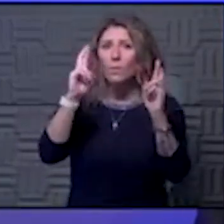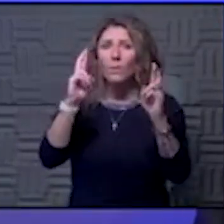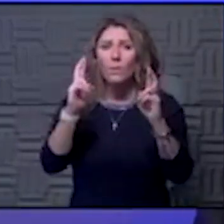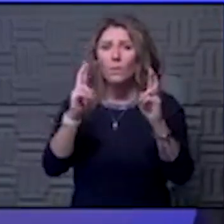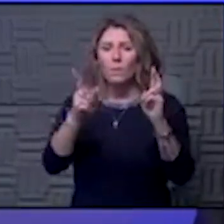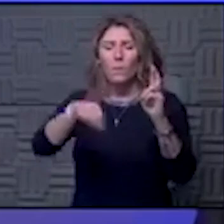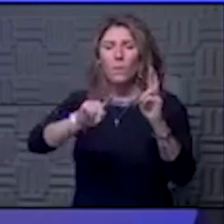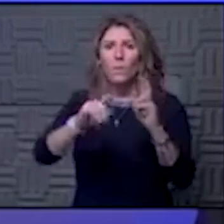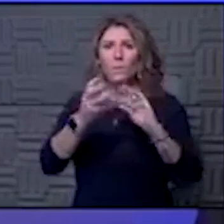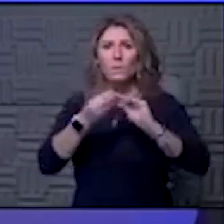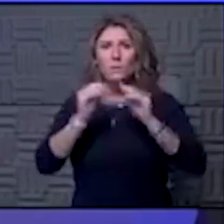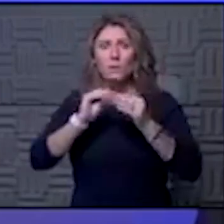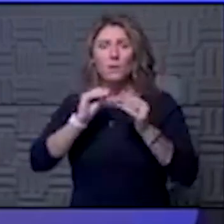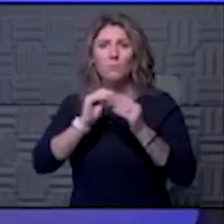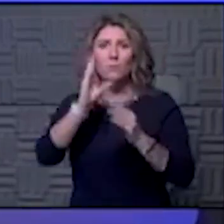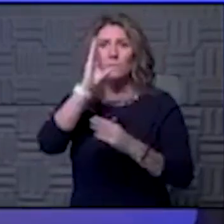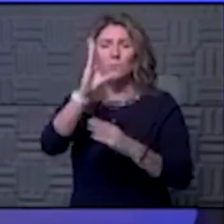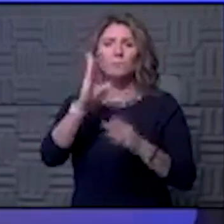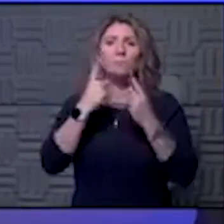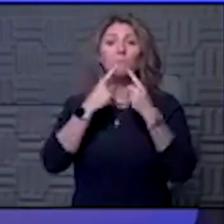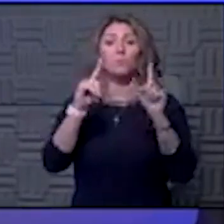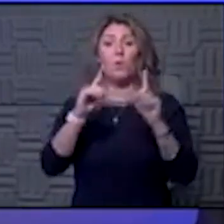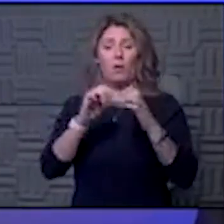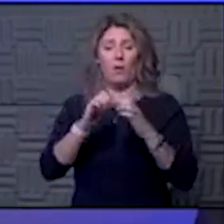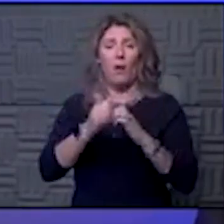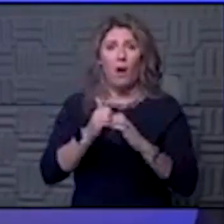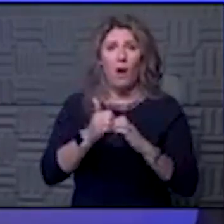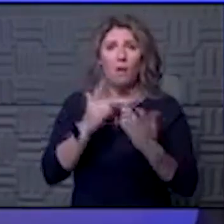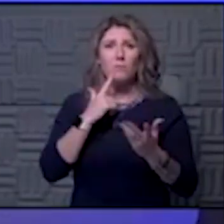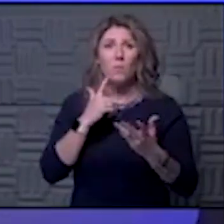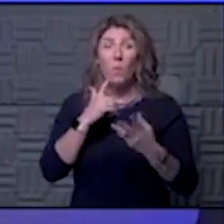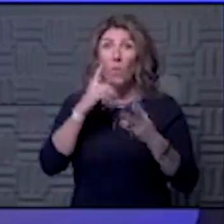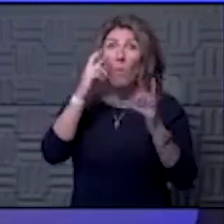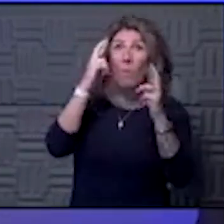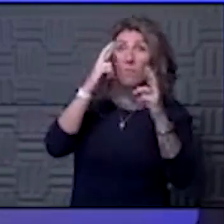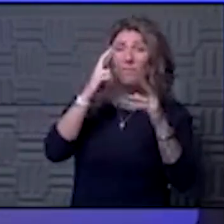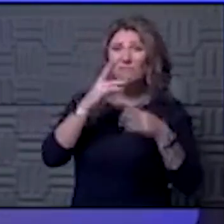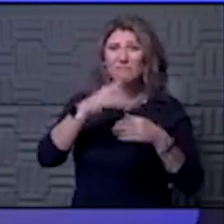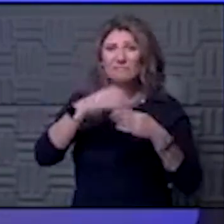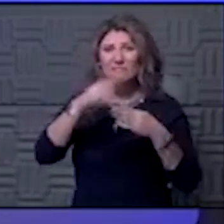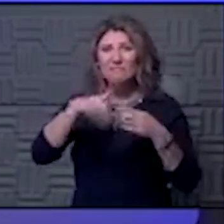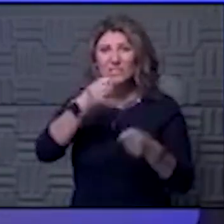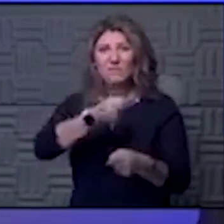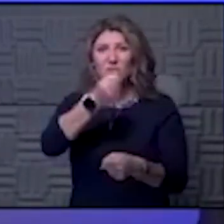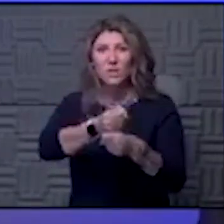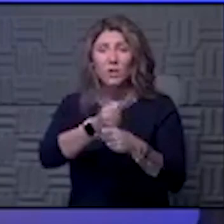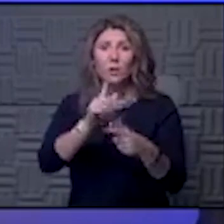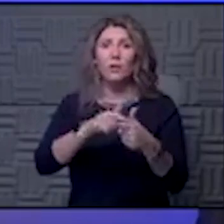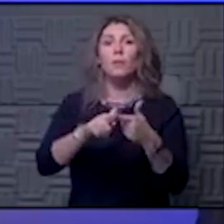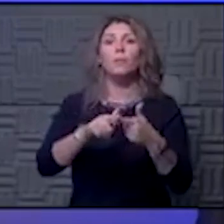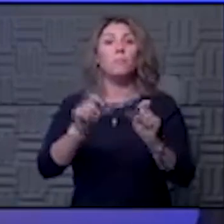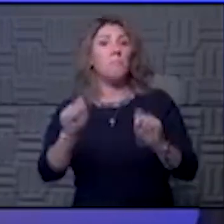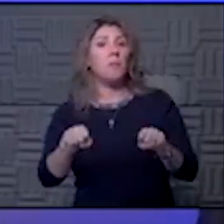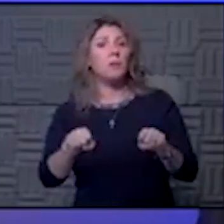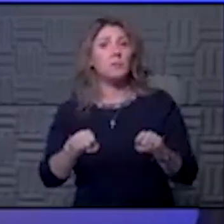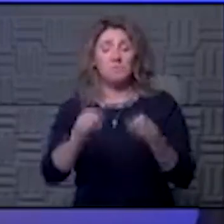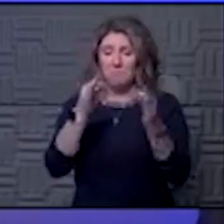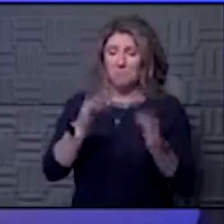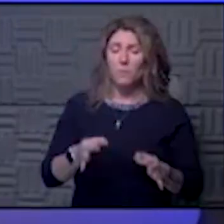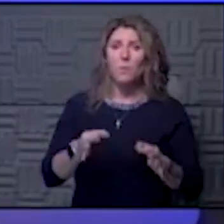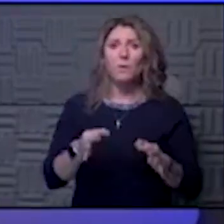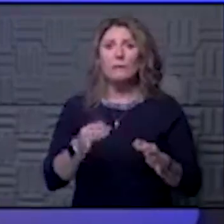numbers will be achieved, hopefully by the end of the year, and then it will be possible to determine whether